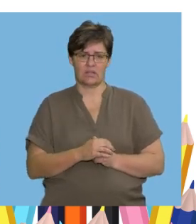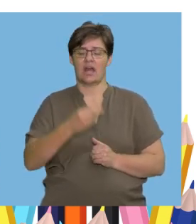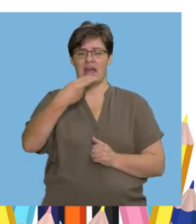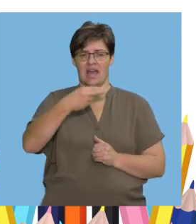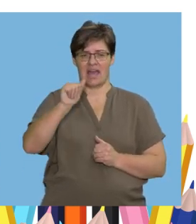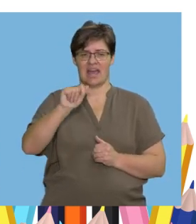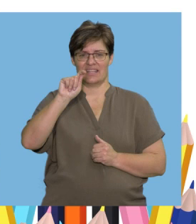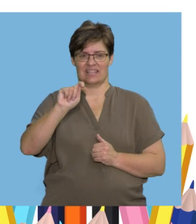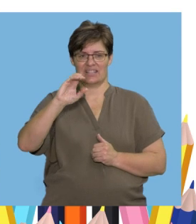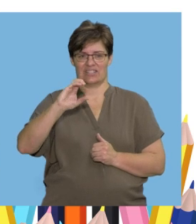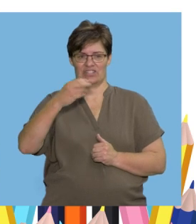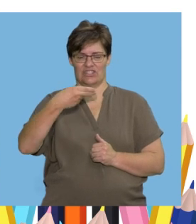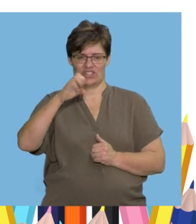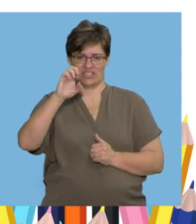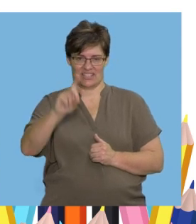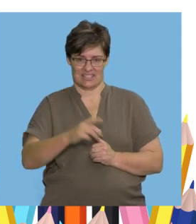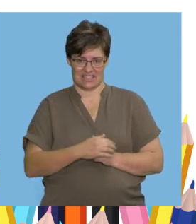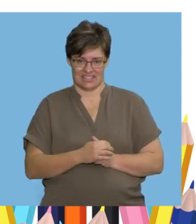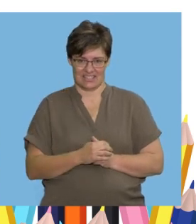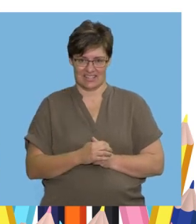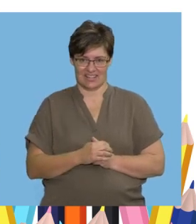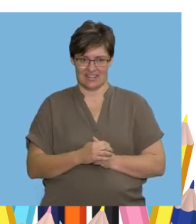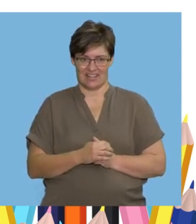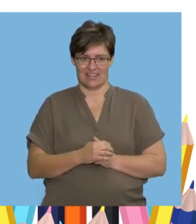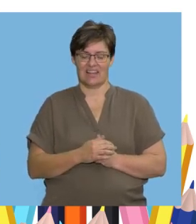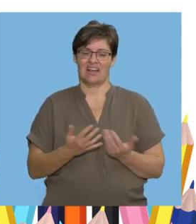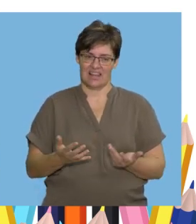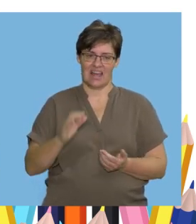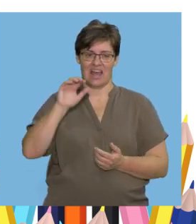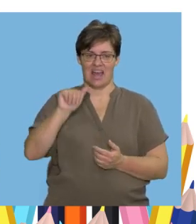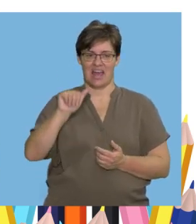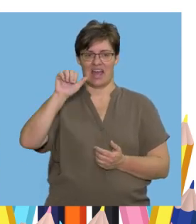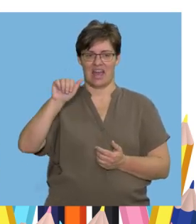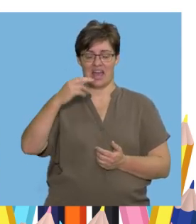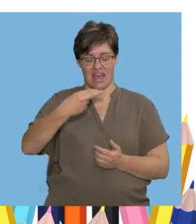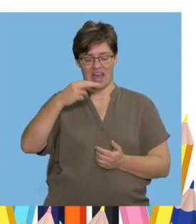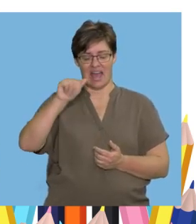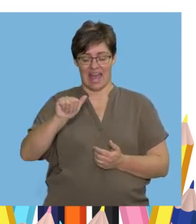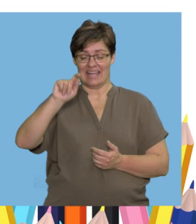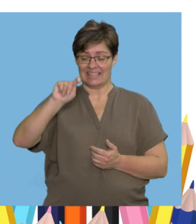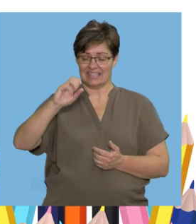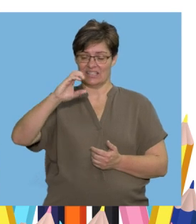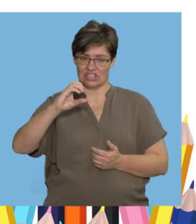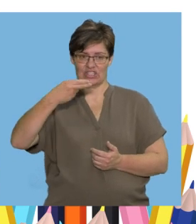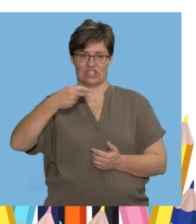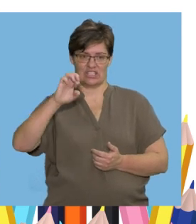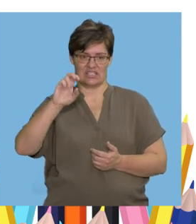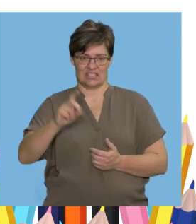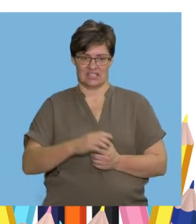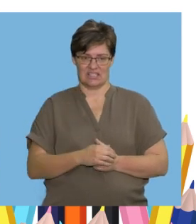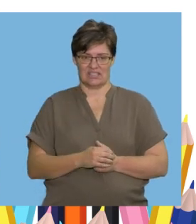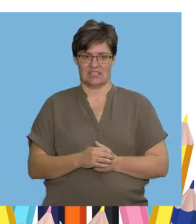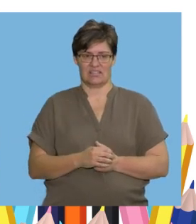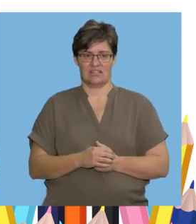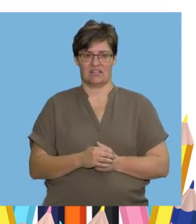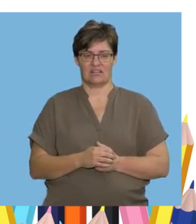Hatched Well done Of course, the word is hatched Here's the next sentence